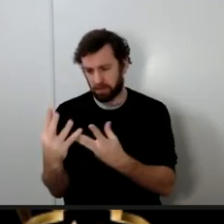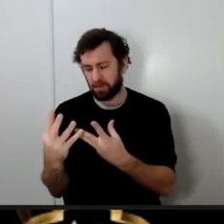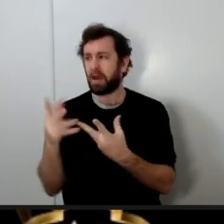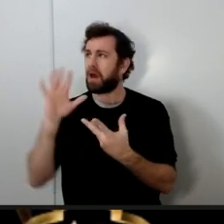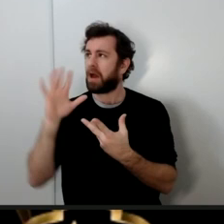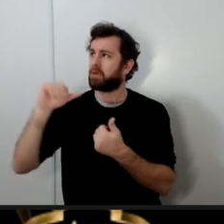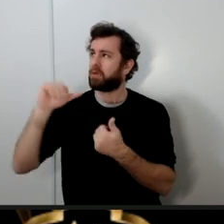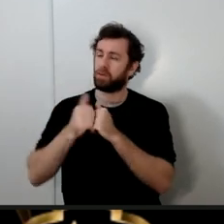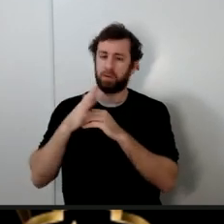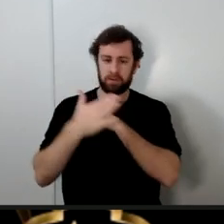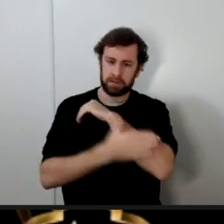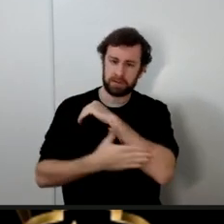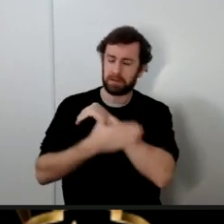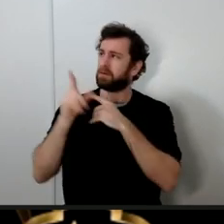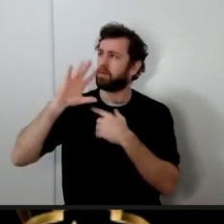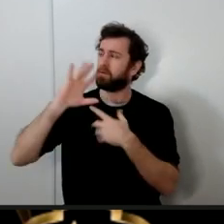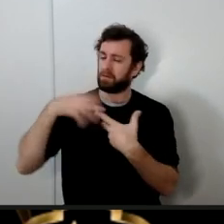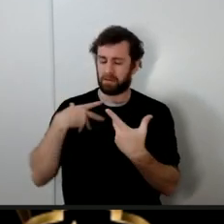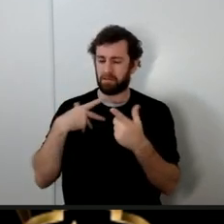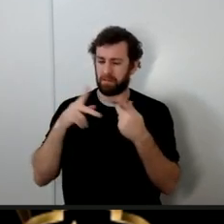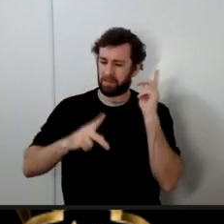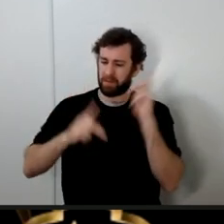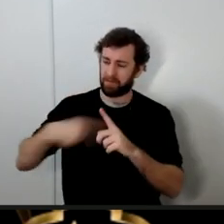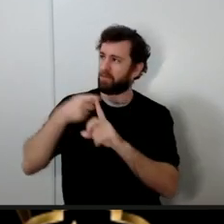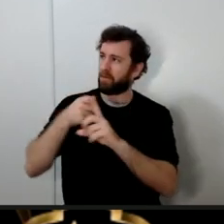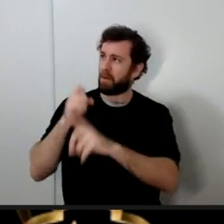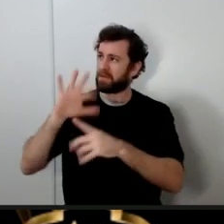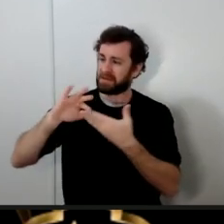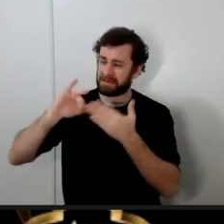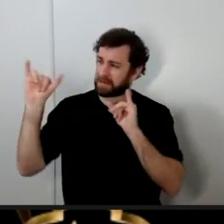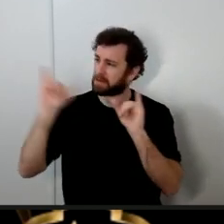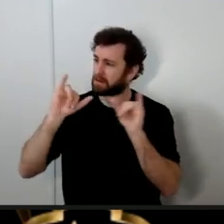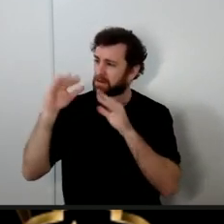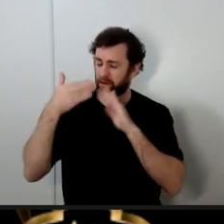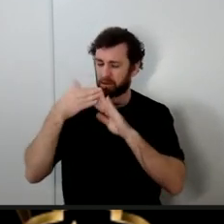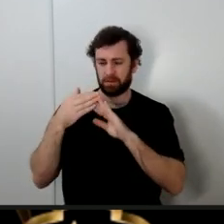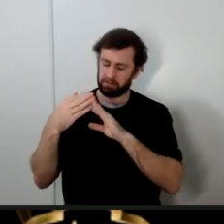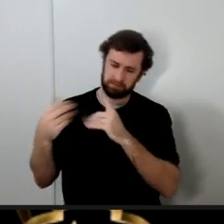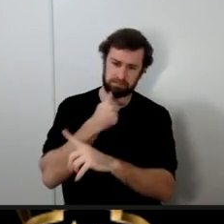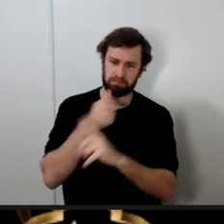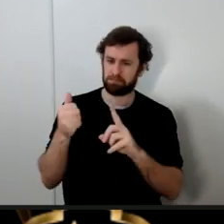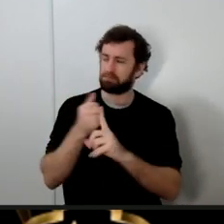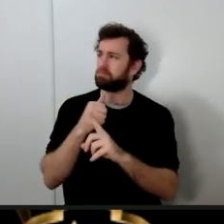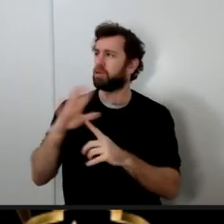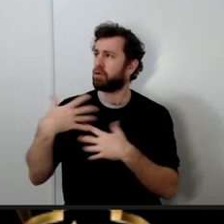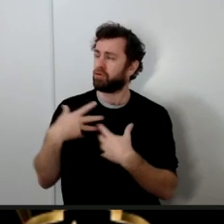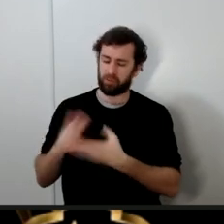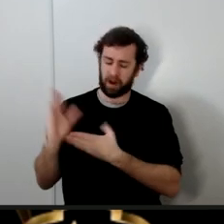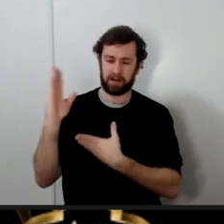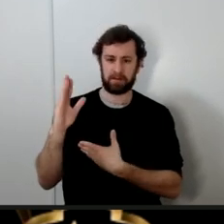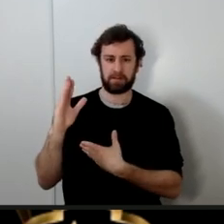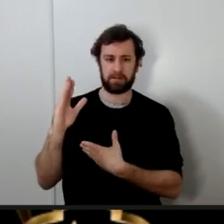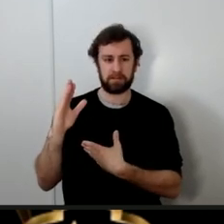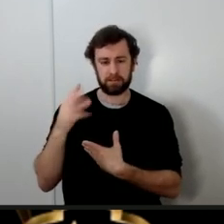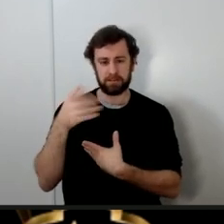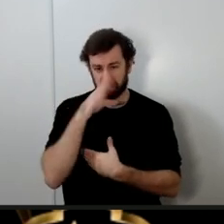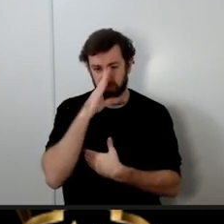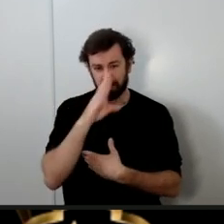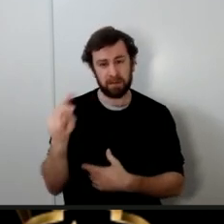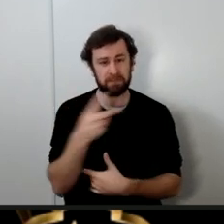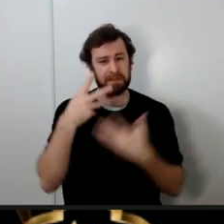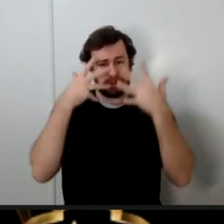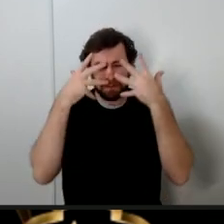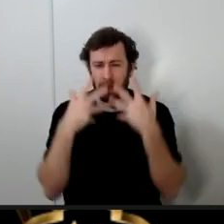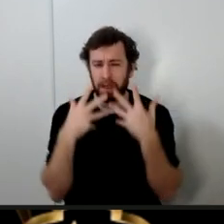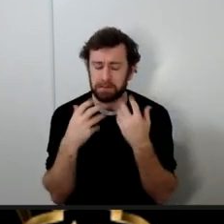conspired against her how they usurped her rights Imam Ali ibn Abi Talib is overcome with sadness this